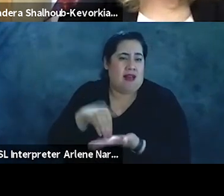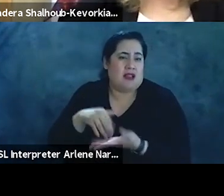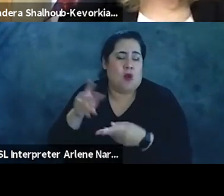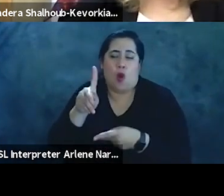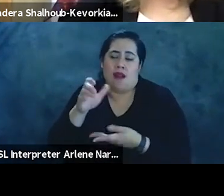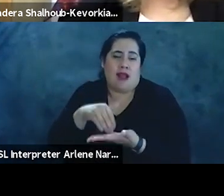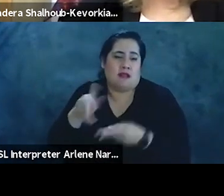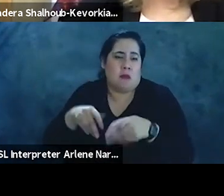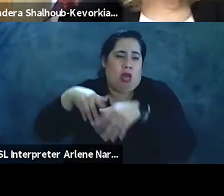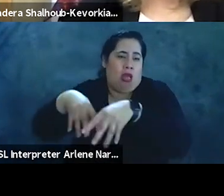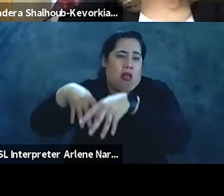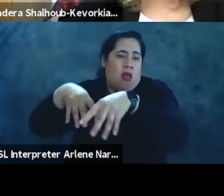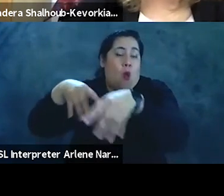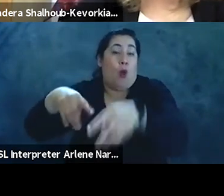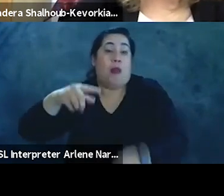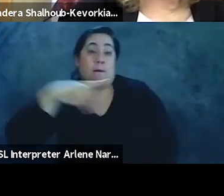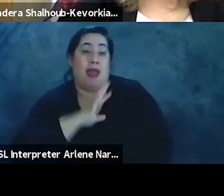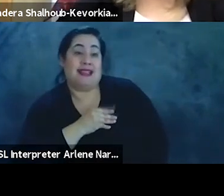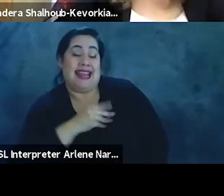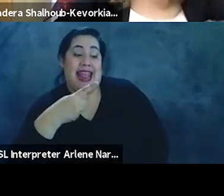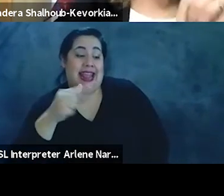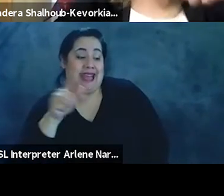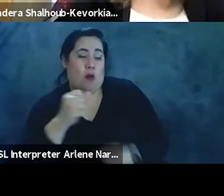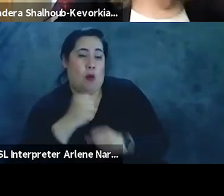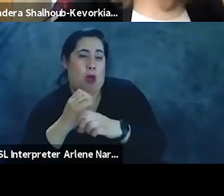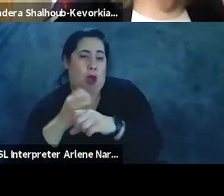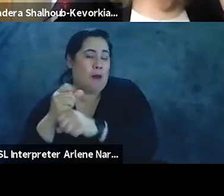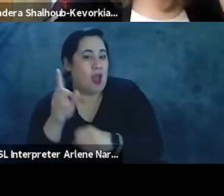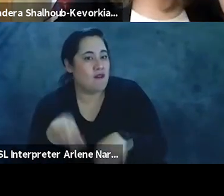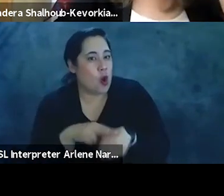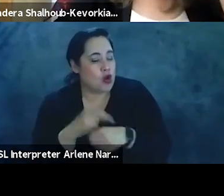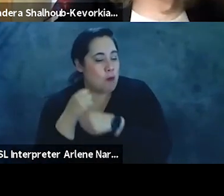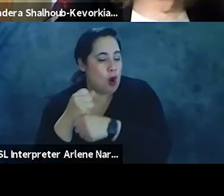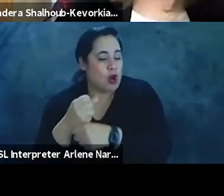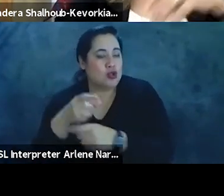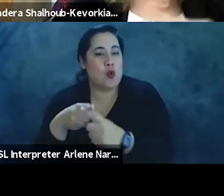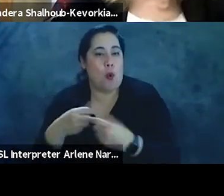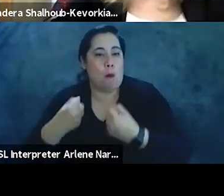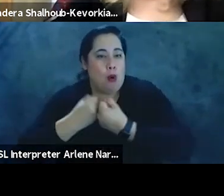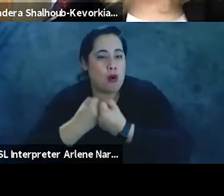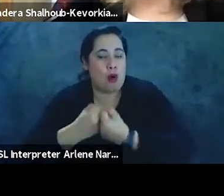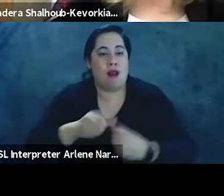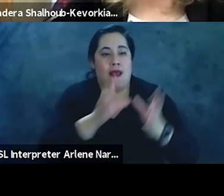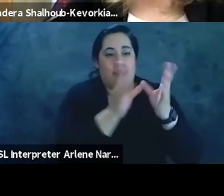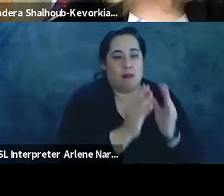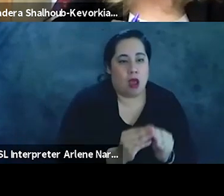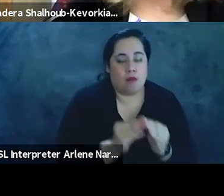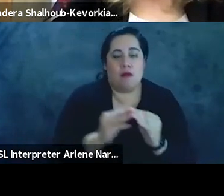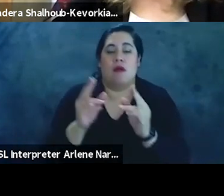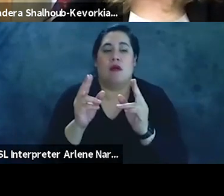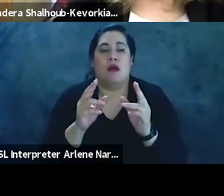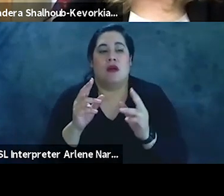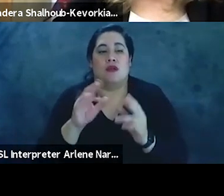when gaza was being bombed that's that's and then there were there of course there were protests to the to the border in lebanon and in jordan and